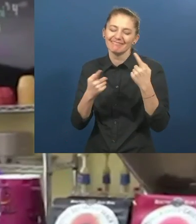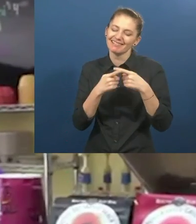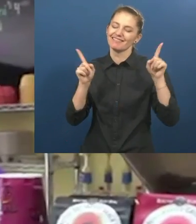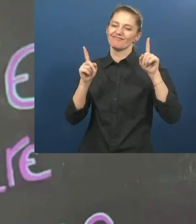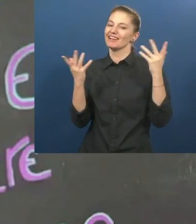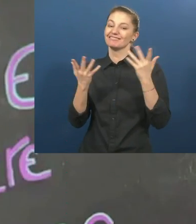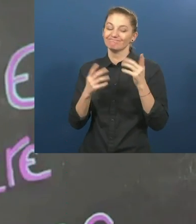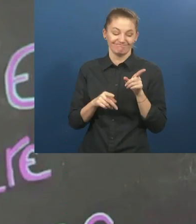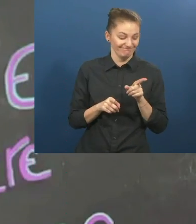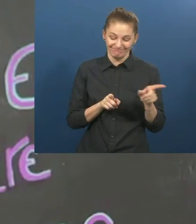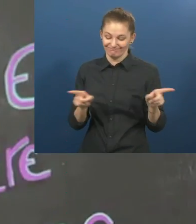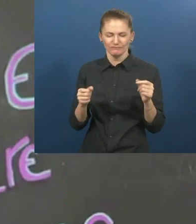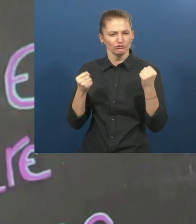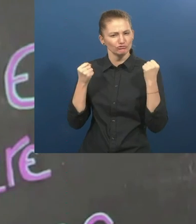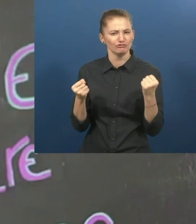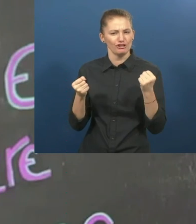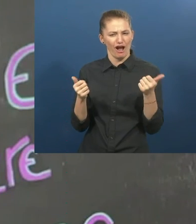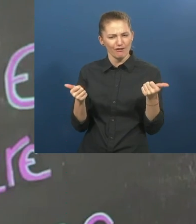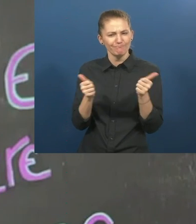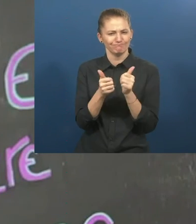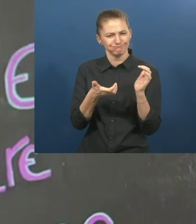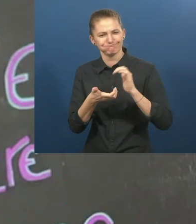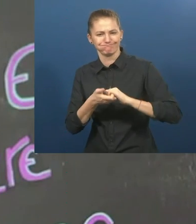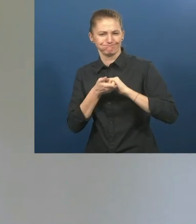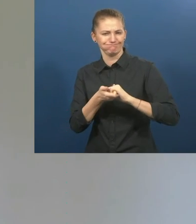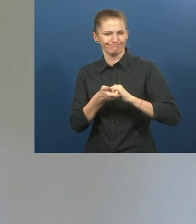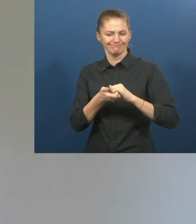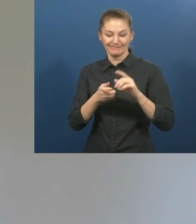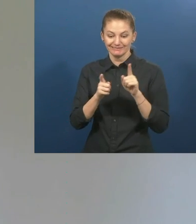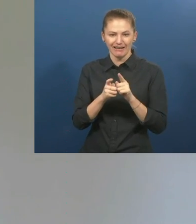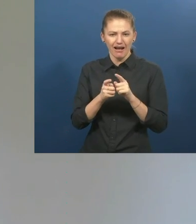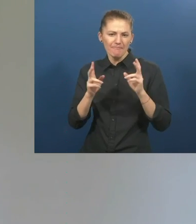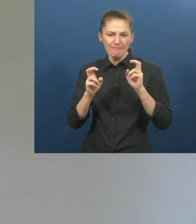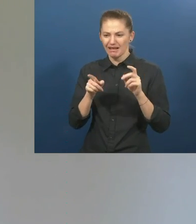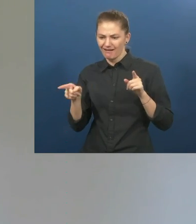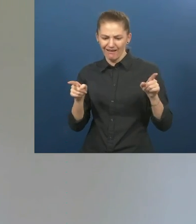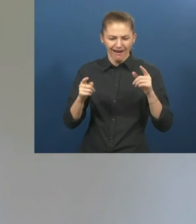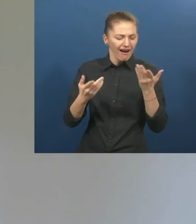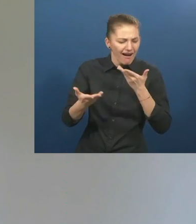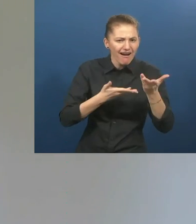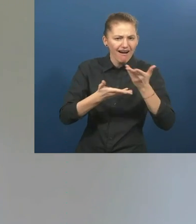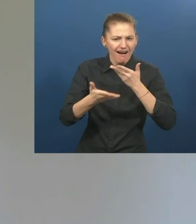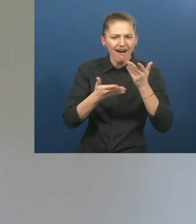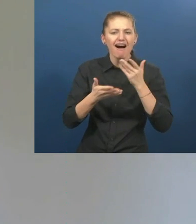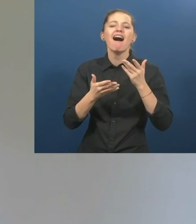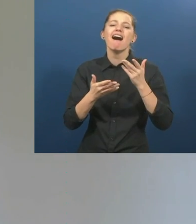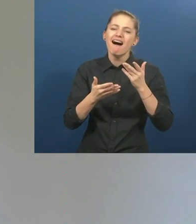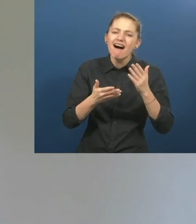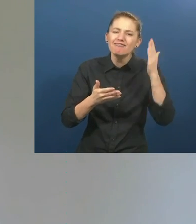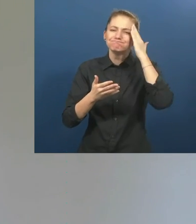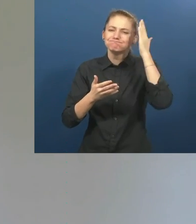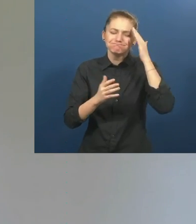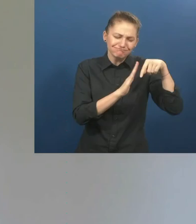Customized employment, I think, is different in the strong partnership that it creates between employment seeker and community businesses